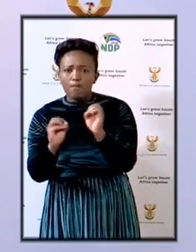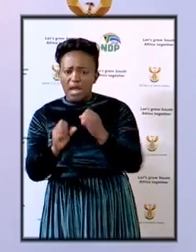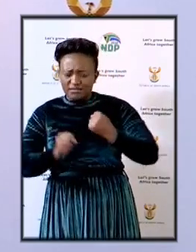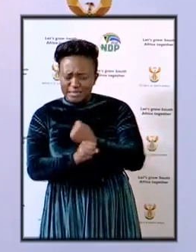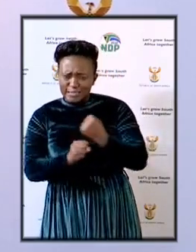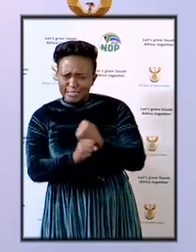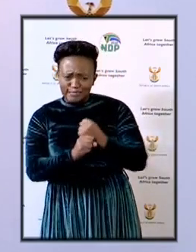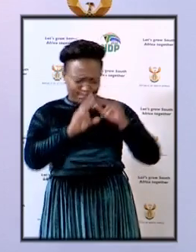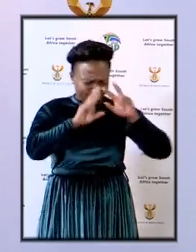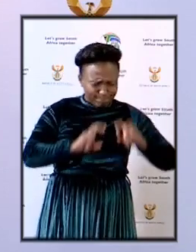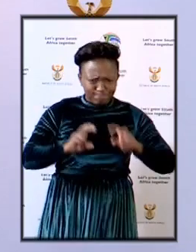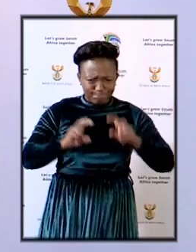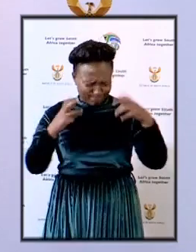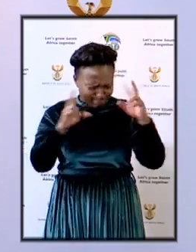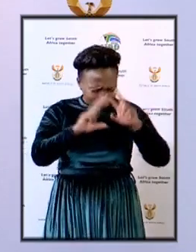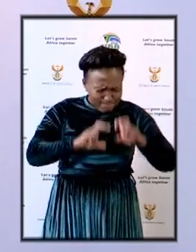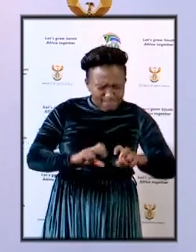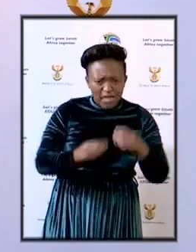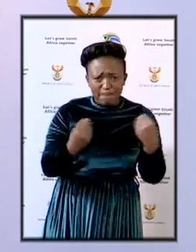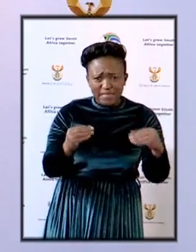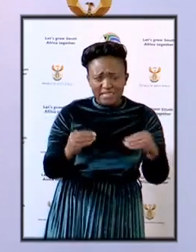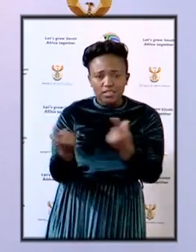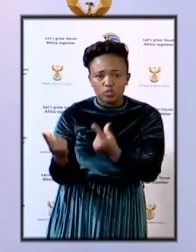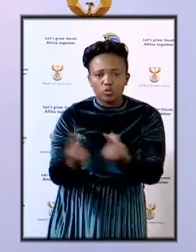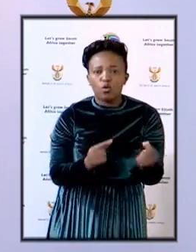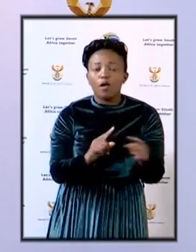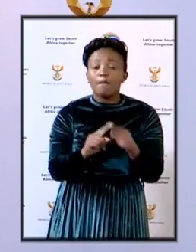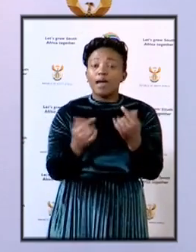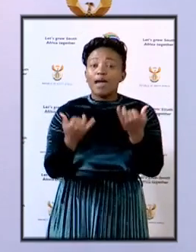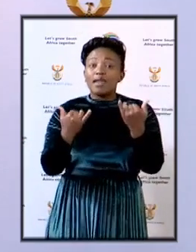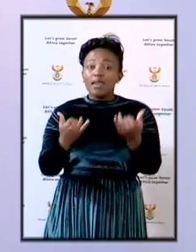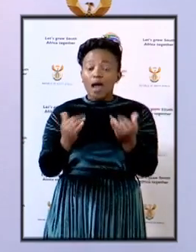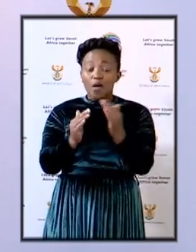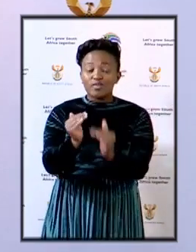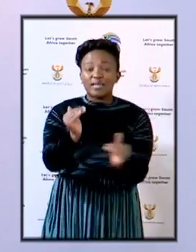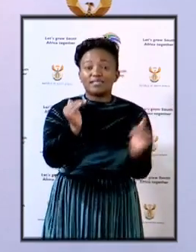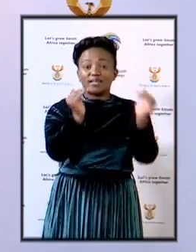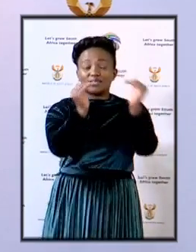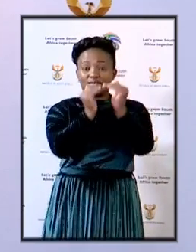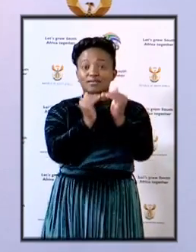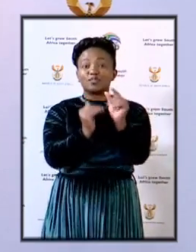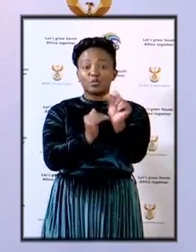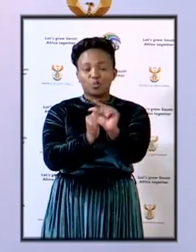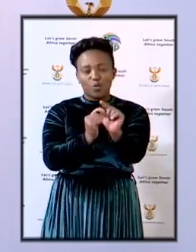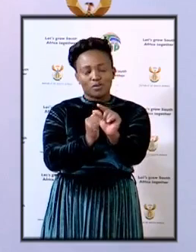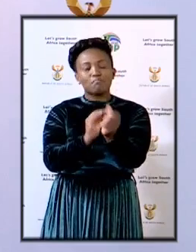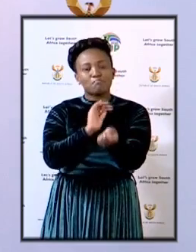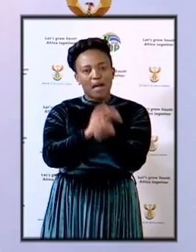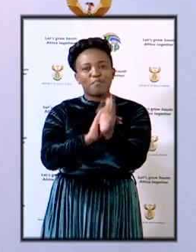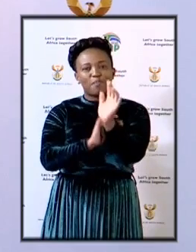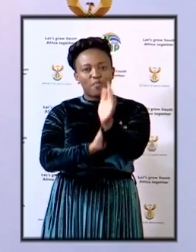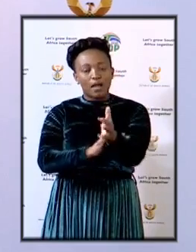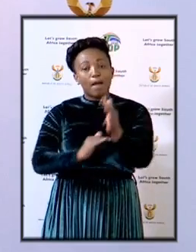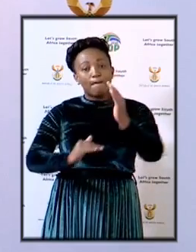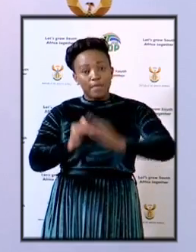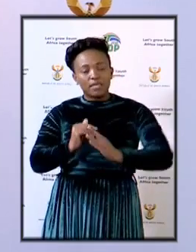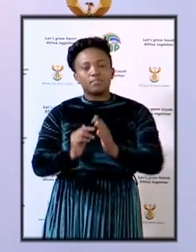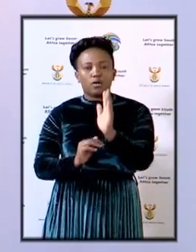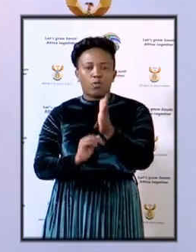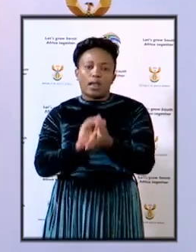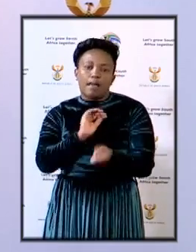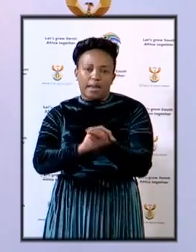challenging circumstances, but that the wheels of justice are turning and that the rule of law will prevail.